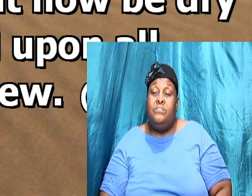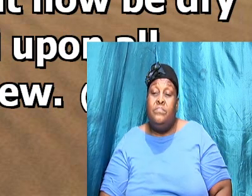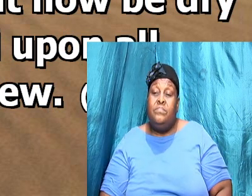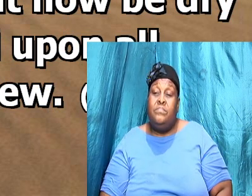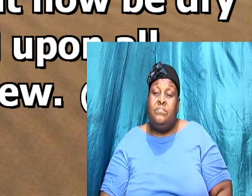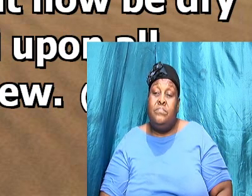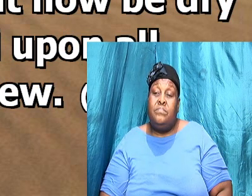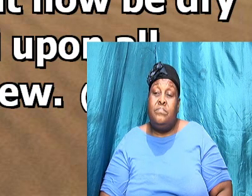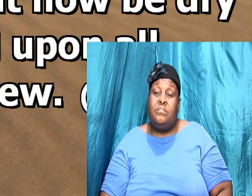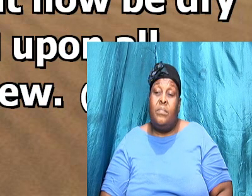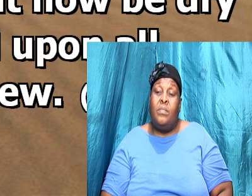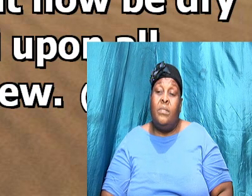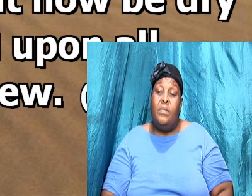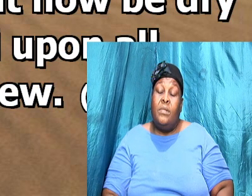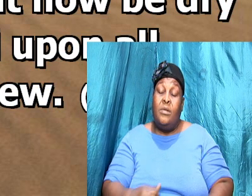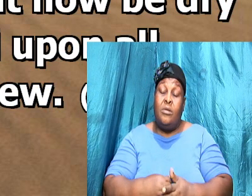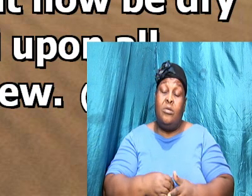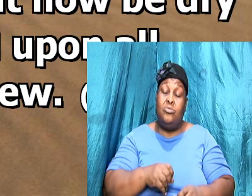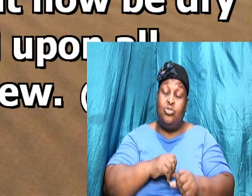it was so